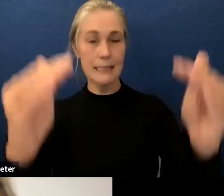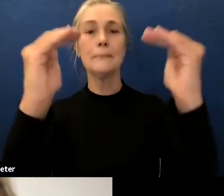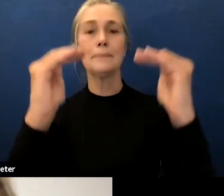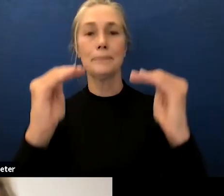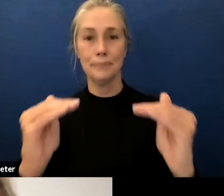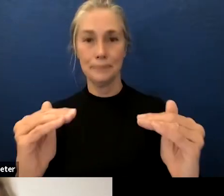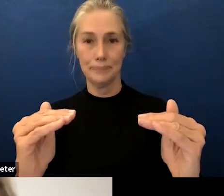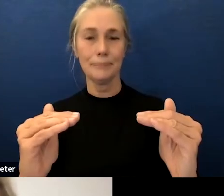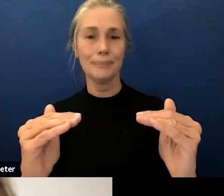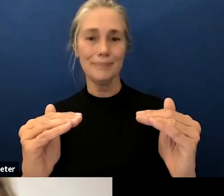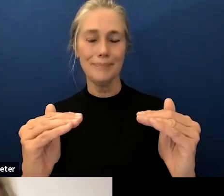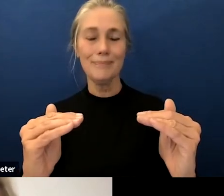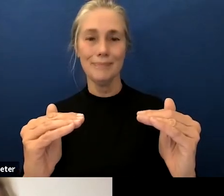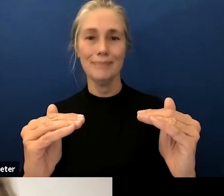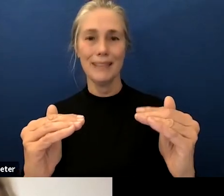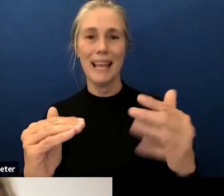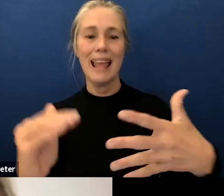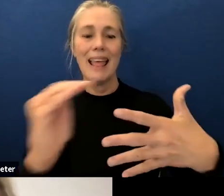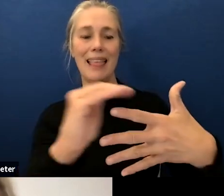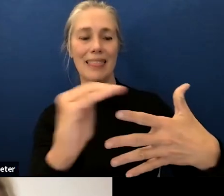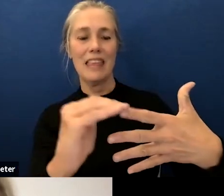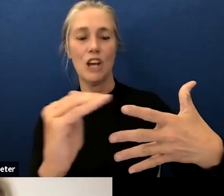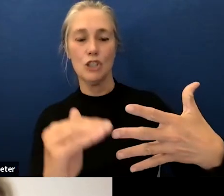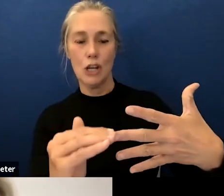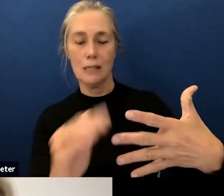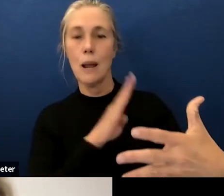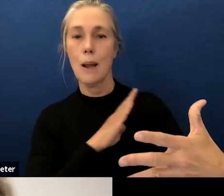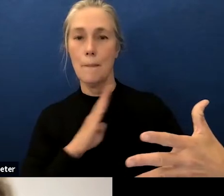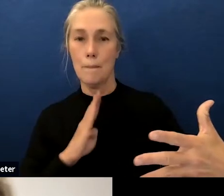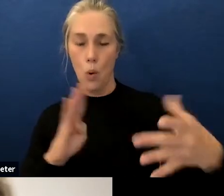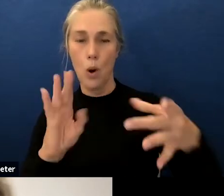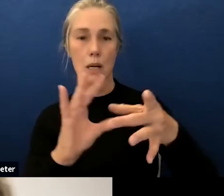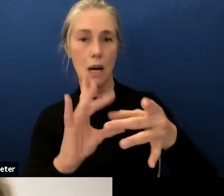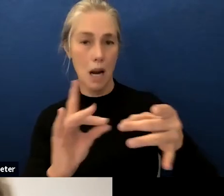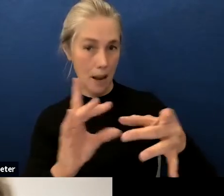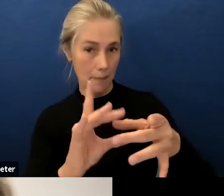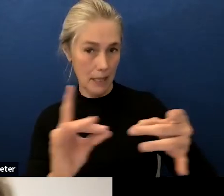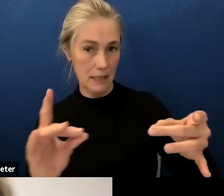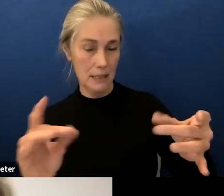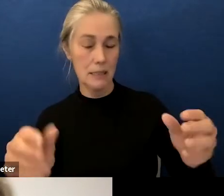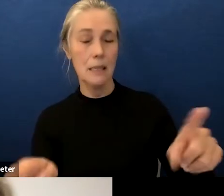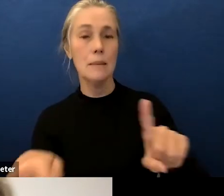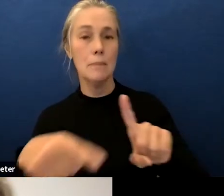next agenda item which is board comments and correspondence